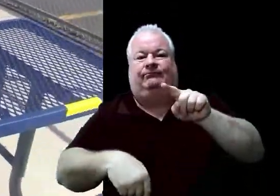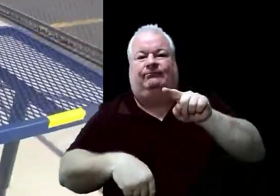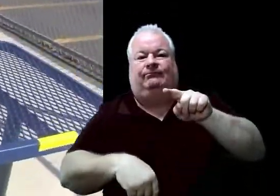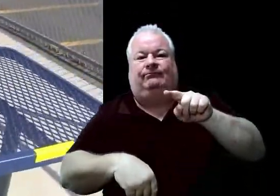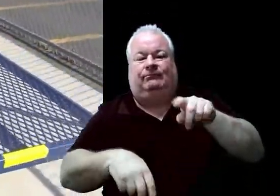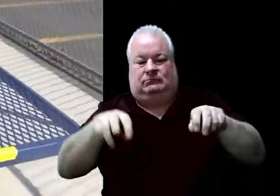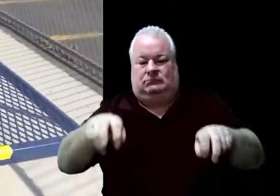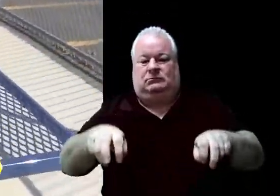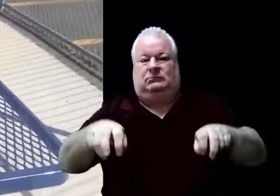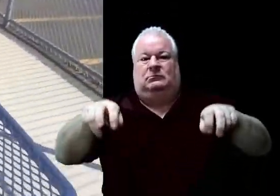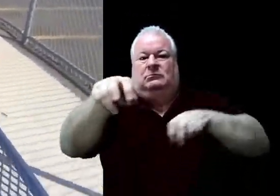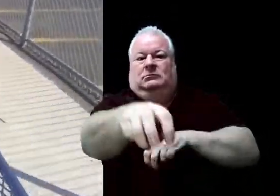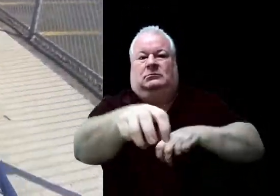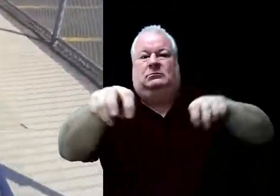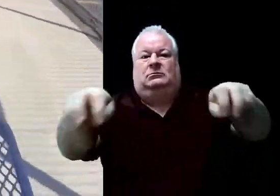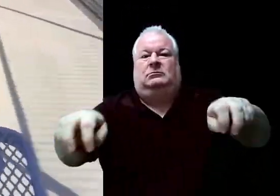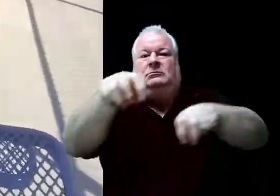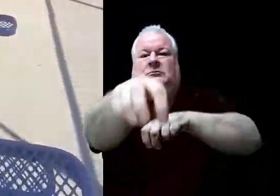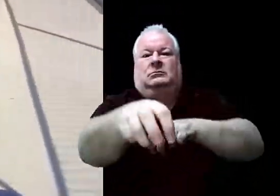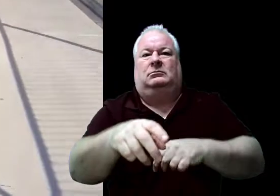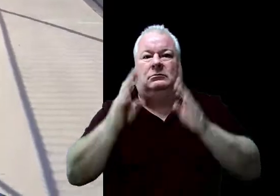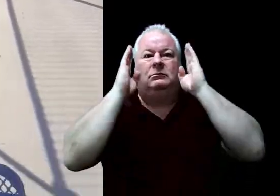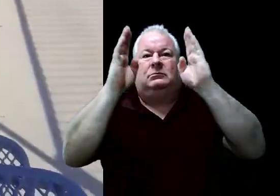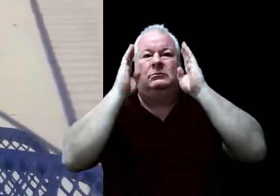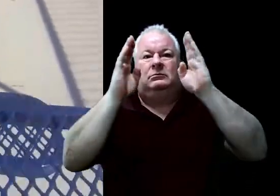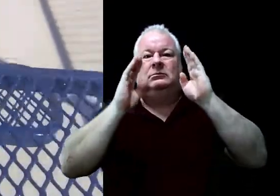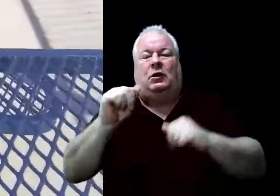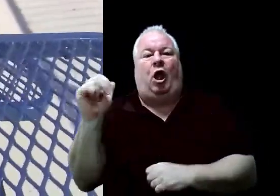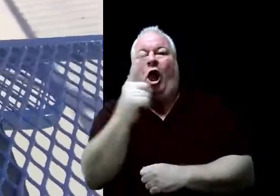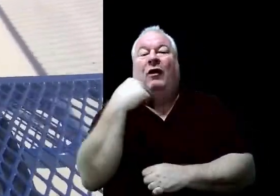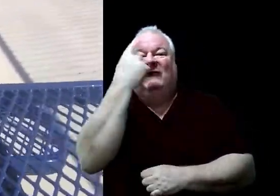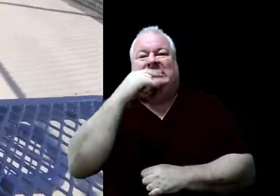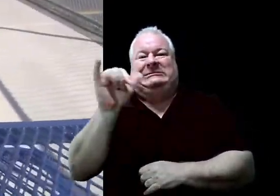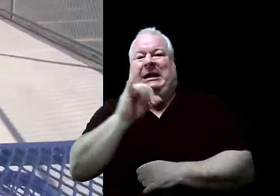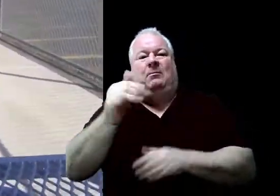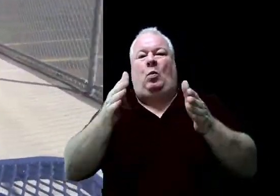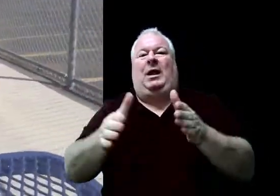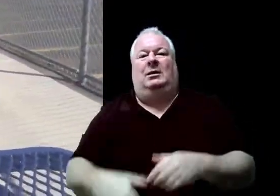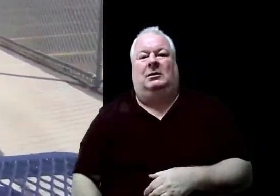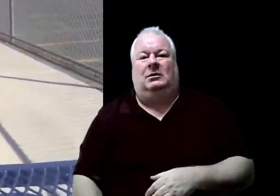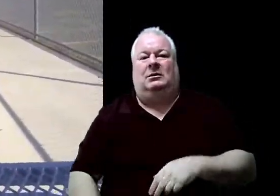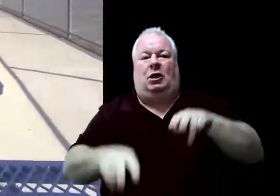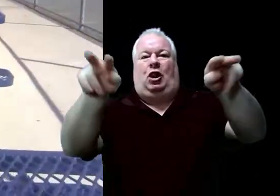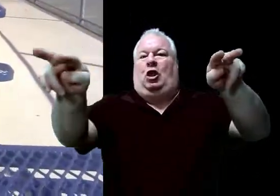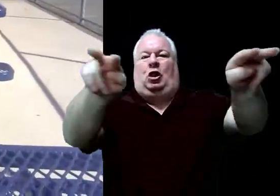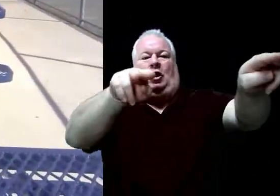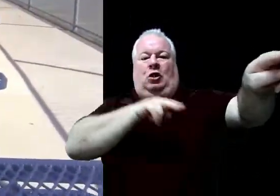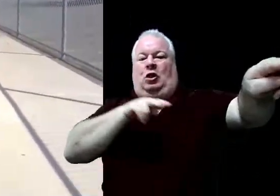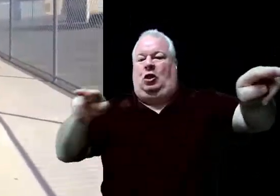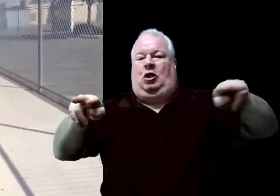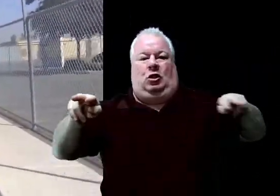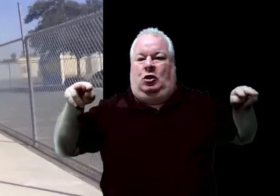that's where you will be sitting, facing the same direction. And I'll sit down so you have a view of that.